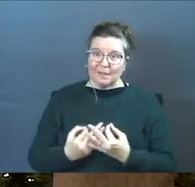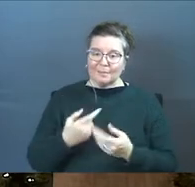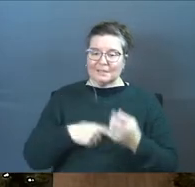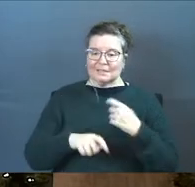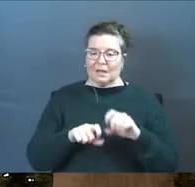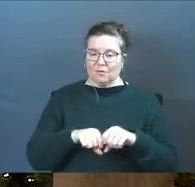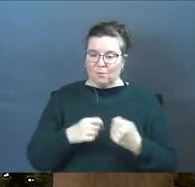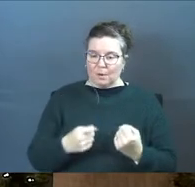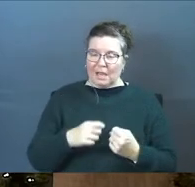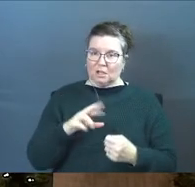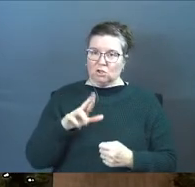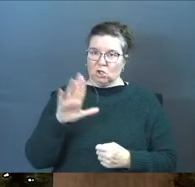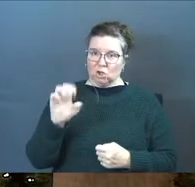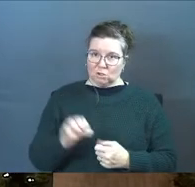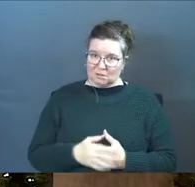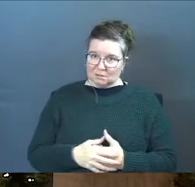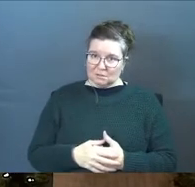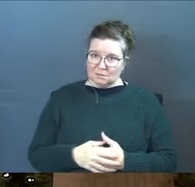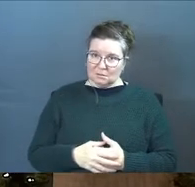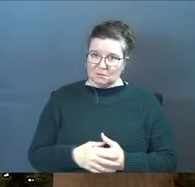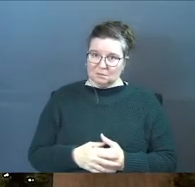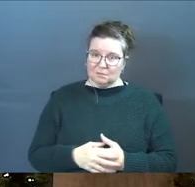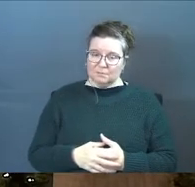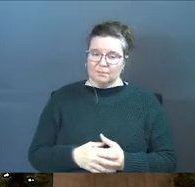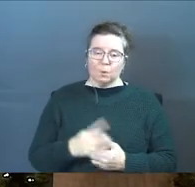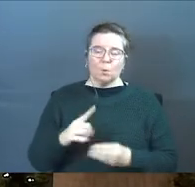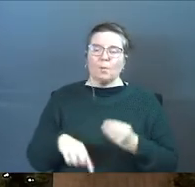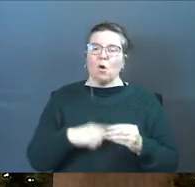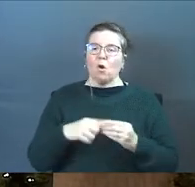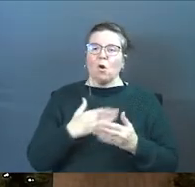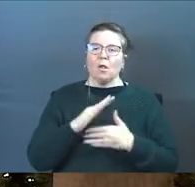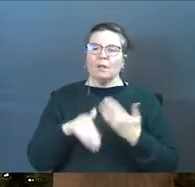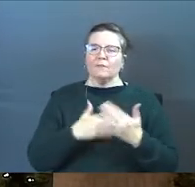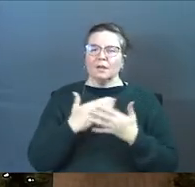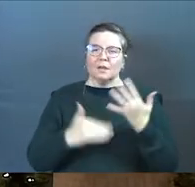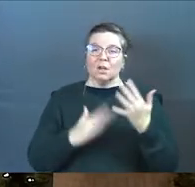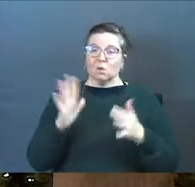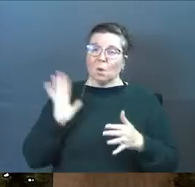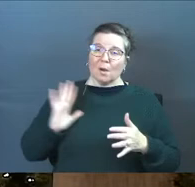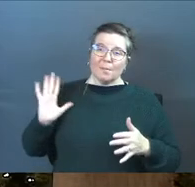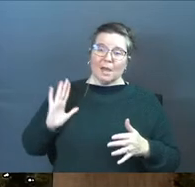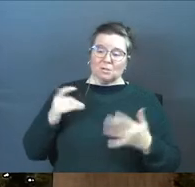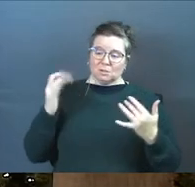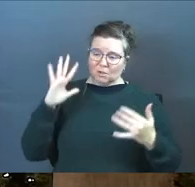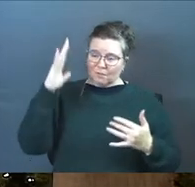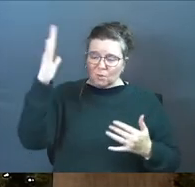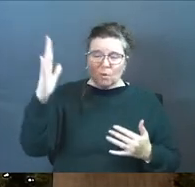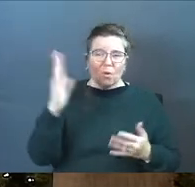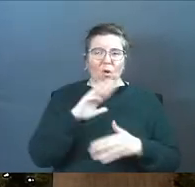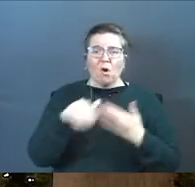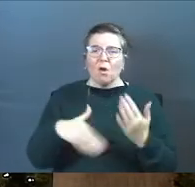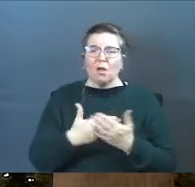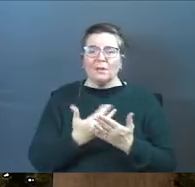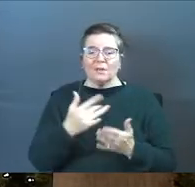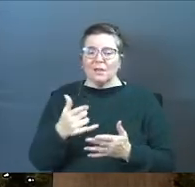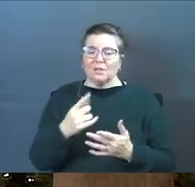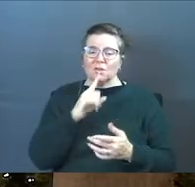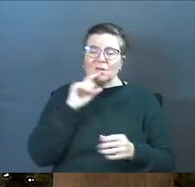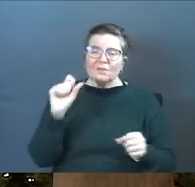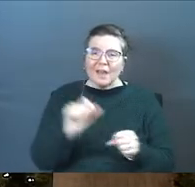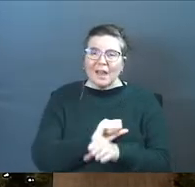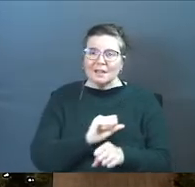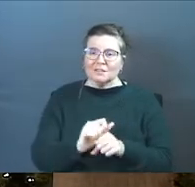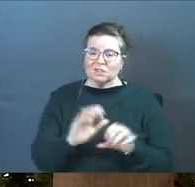instead of breaking the curse what about all of it all of it in your past all of it in your future what about all of it that you've